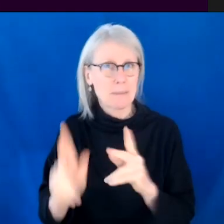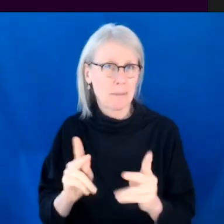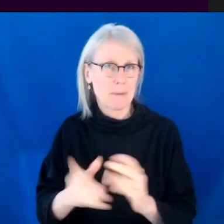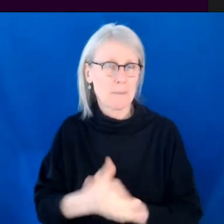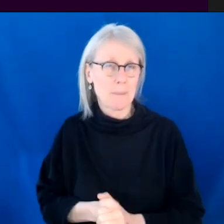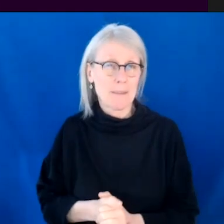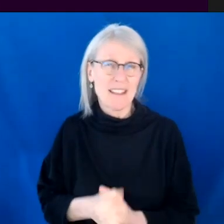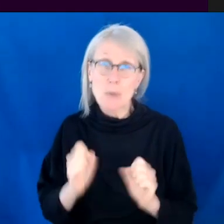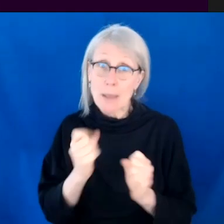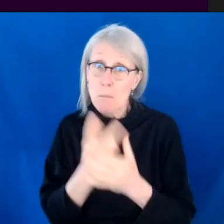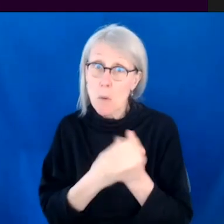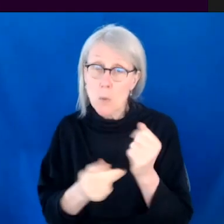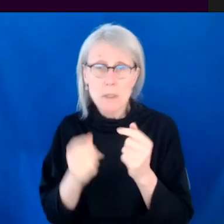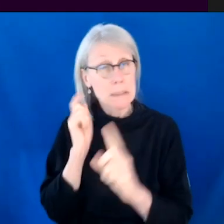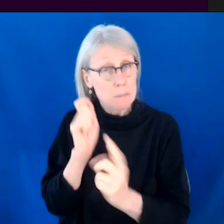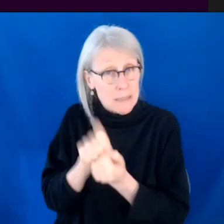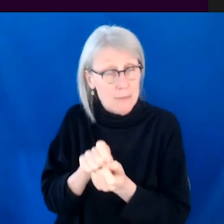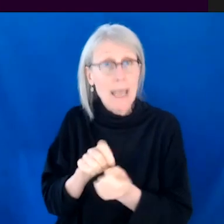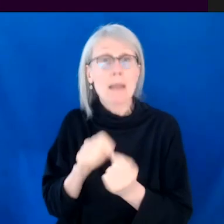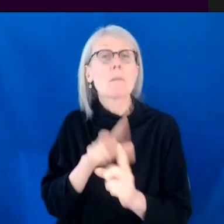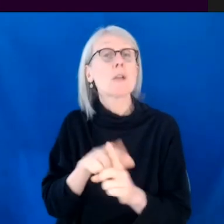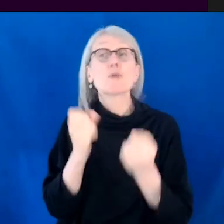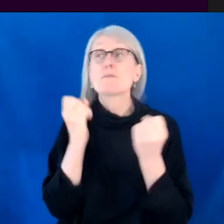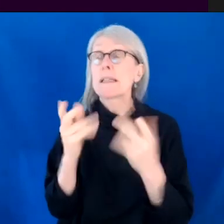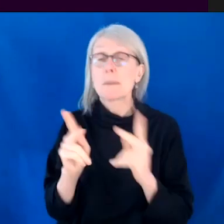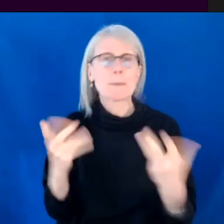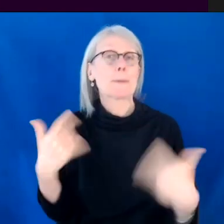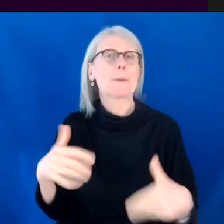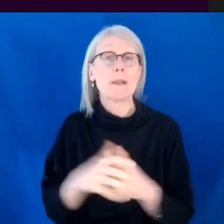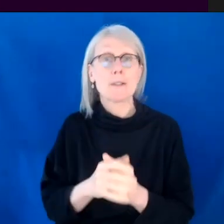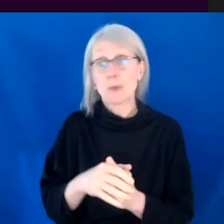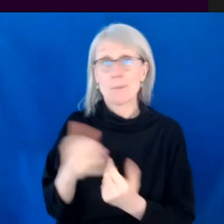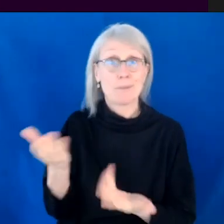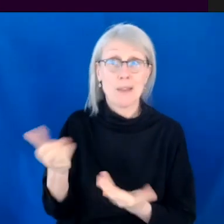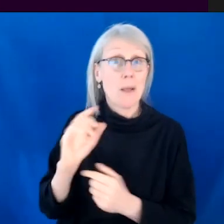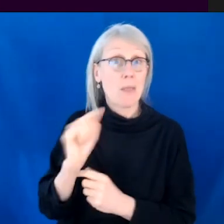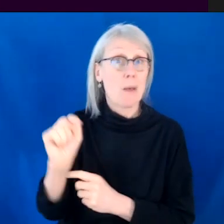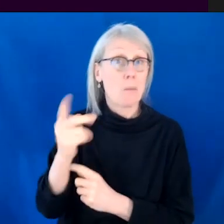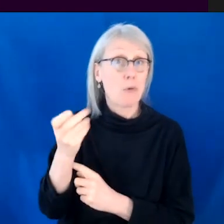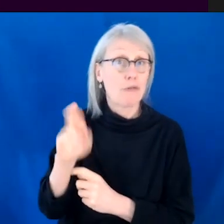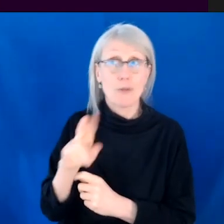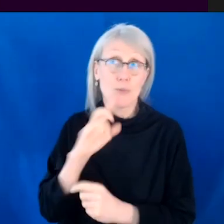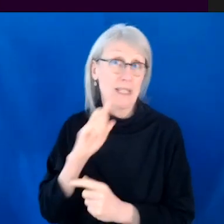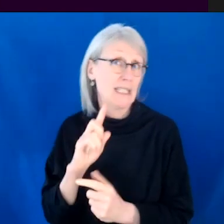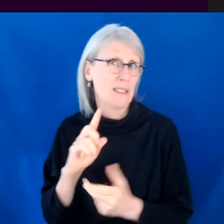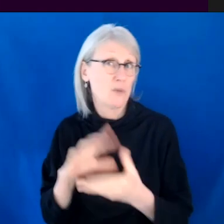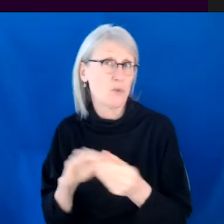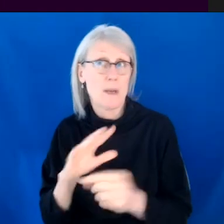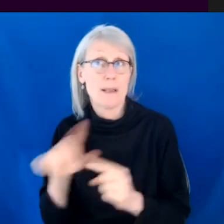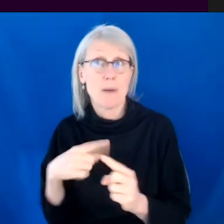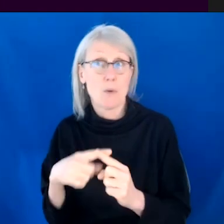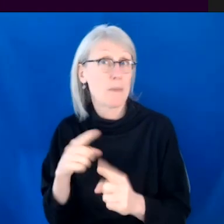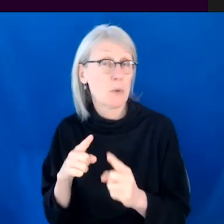know, with the Porter, we always felt like this is a story about underdogs, you know, that's not, which is not like, there are many